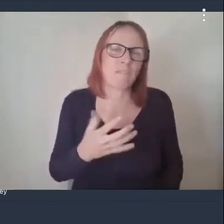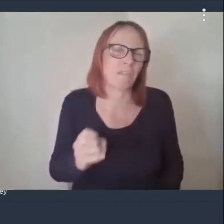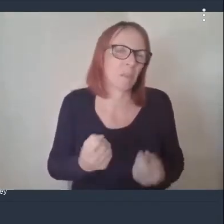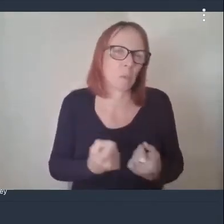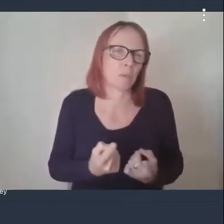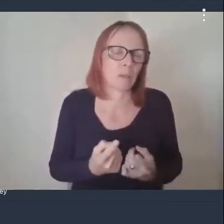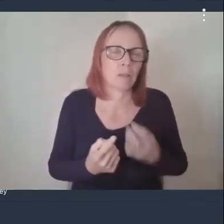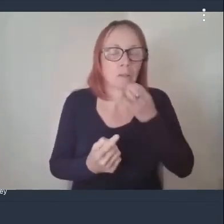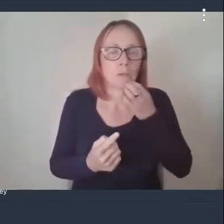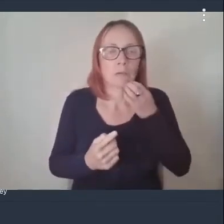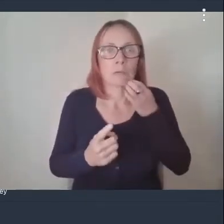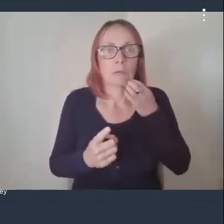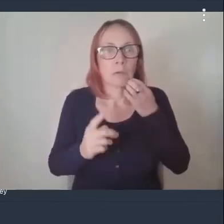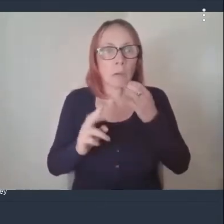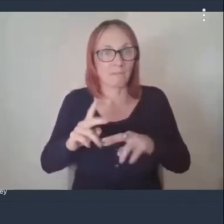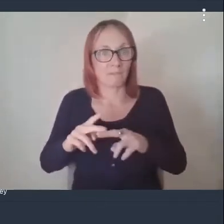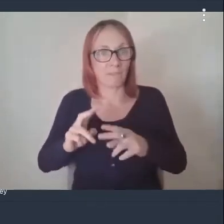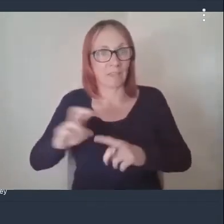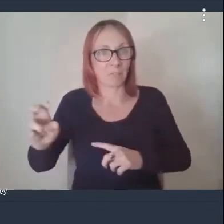three four times that